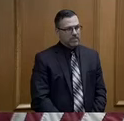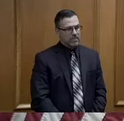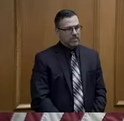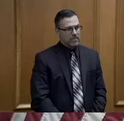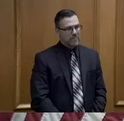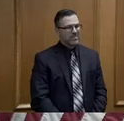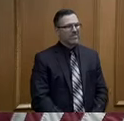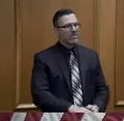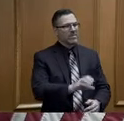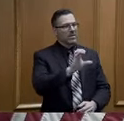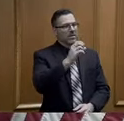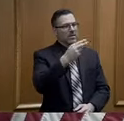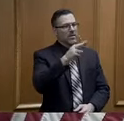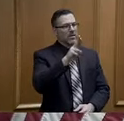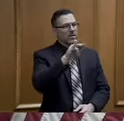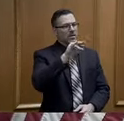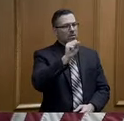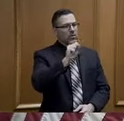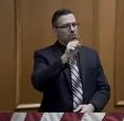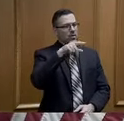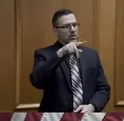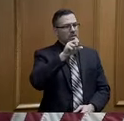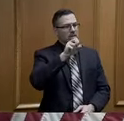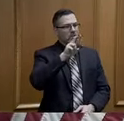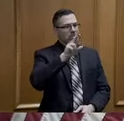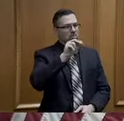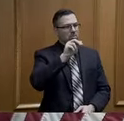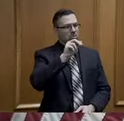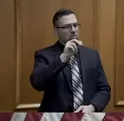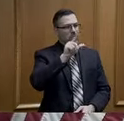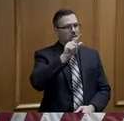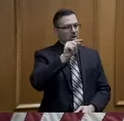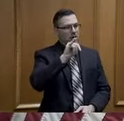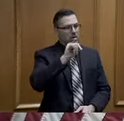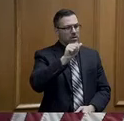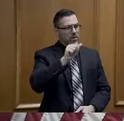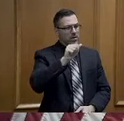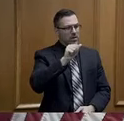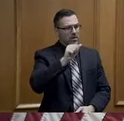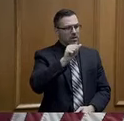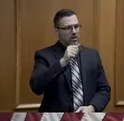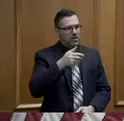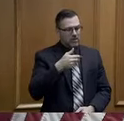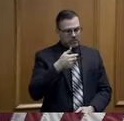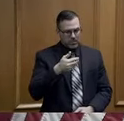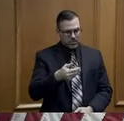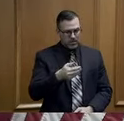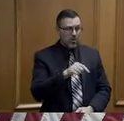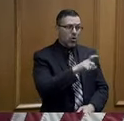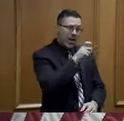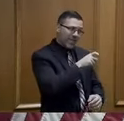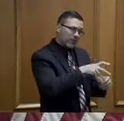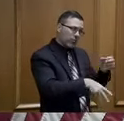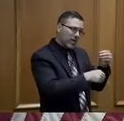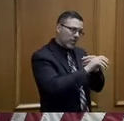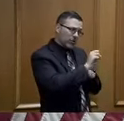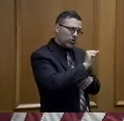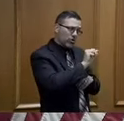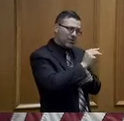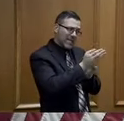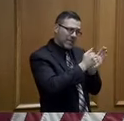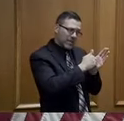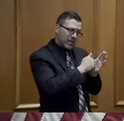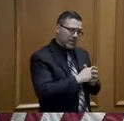let's try Chris Peralta. Chris Peralta, your mic is unmuted. We've got to look for Sam again, too, remember. He